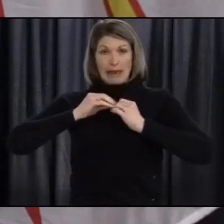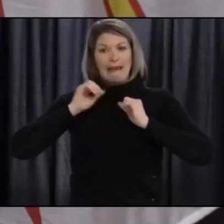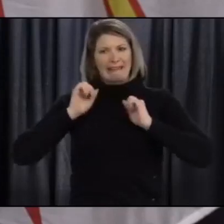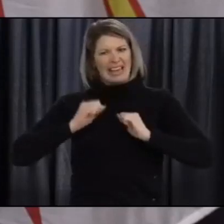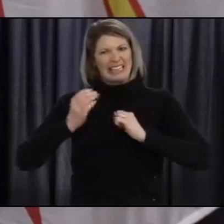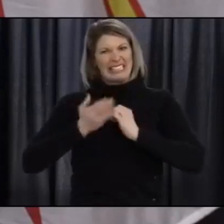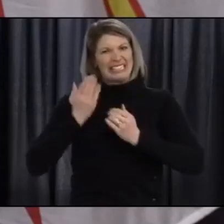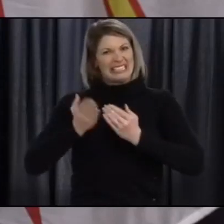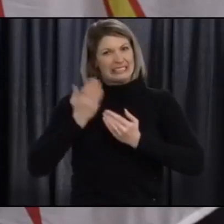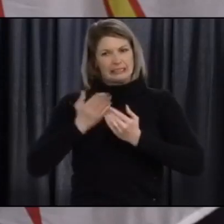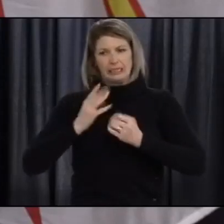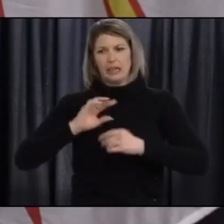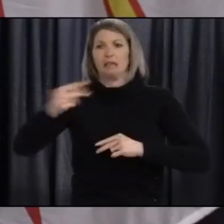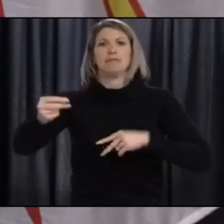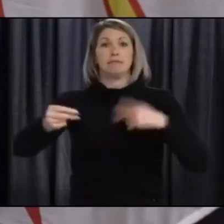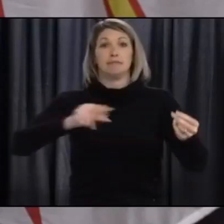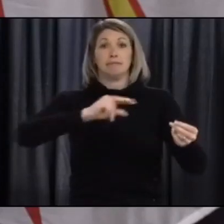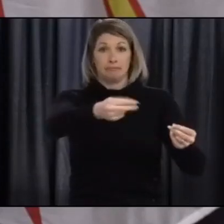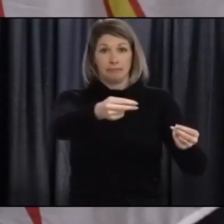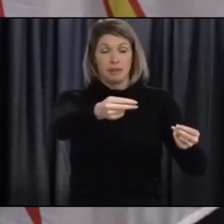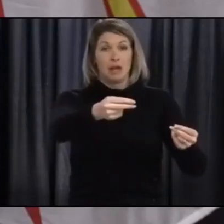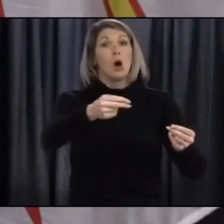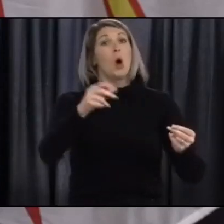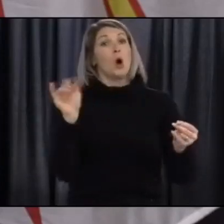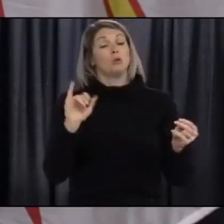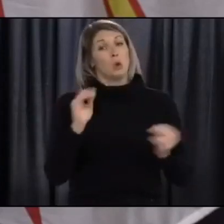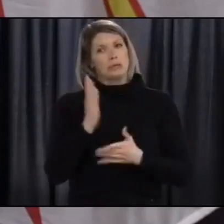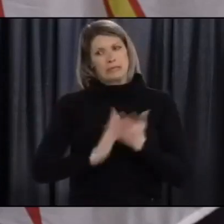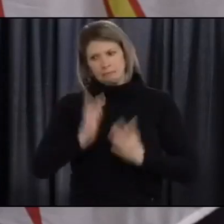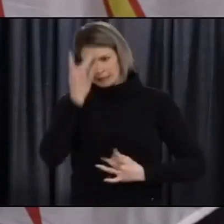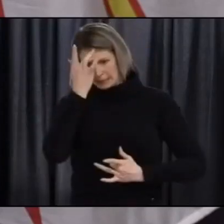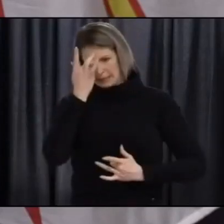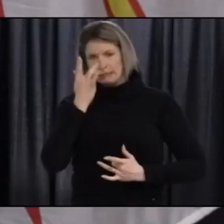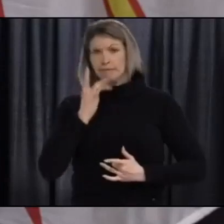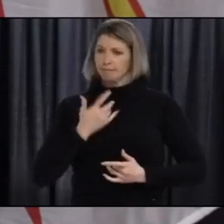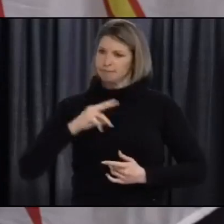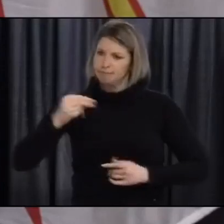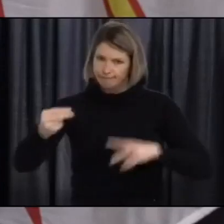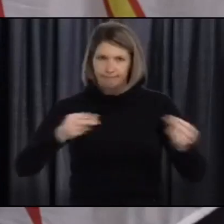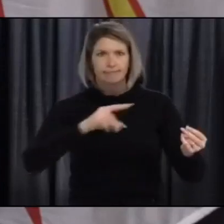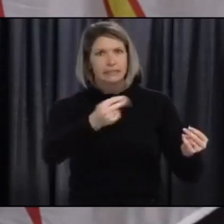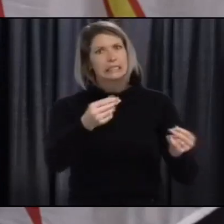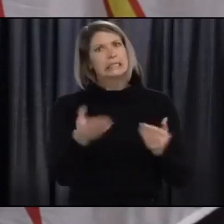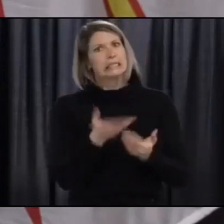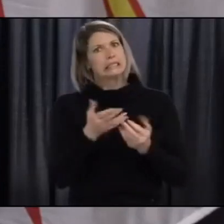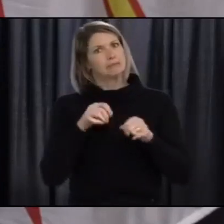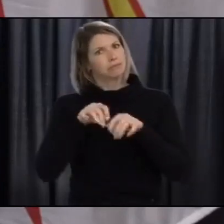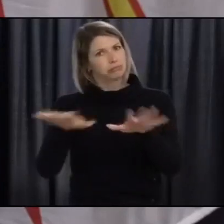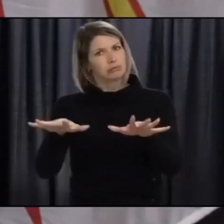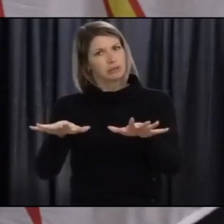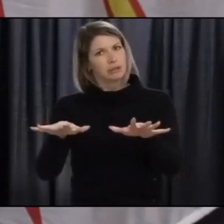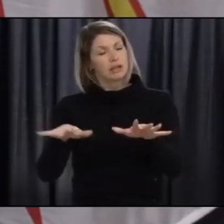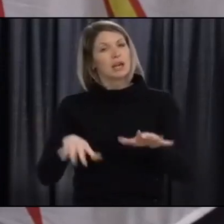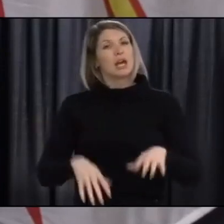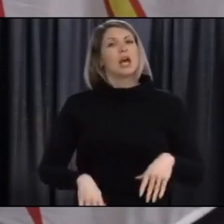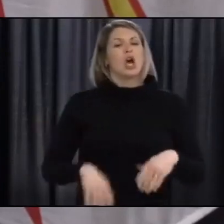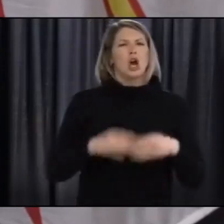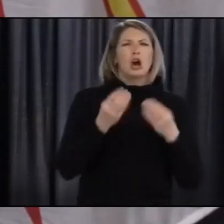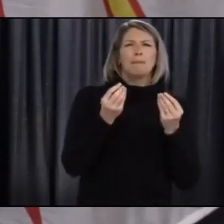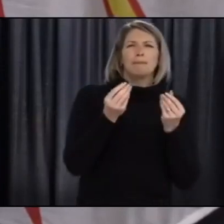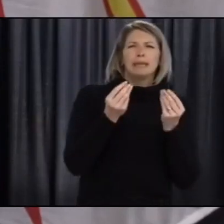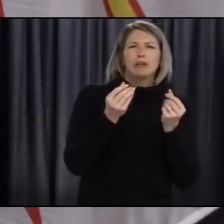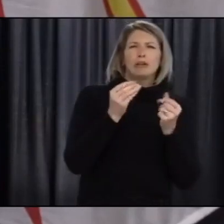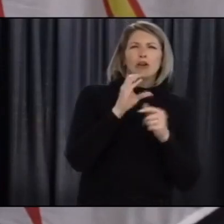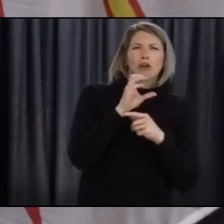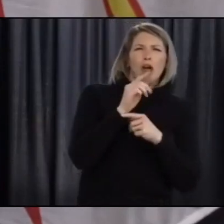So I'd like to remind people that while wearing a non-medical mask such as a homemade cloth mask hasn't been proven to protect the person wearing